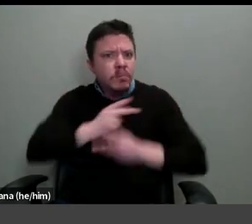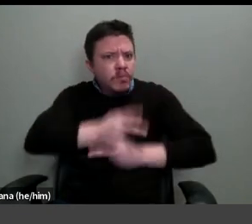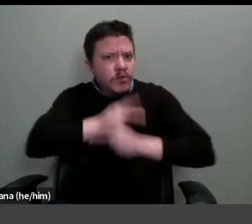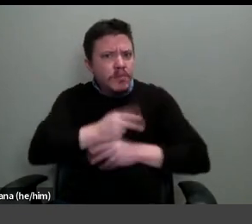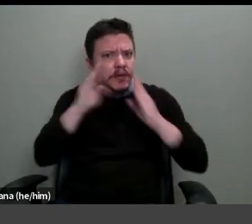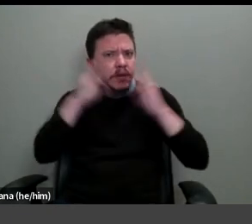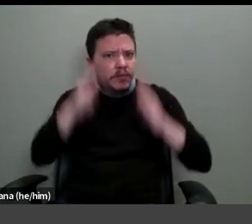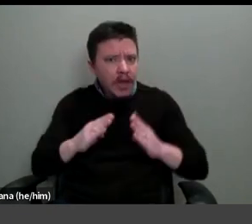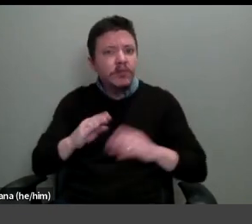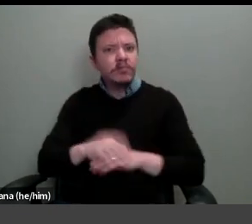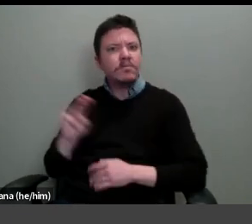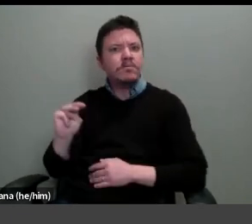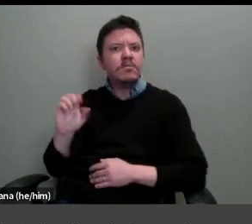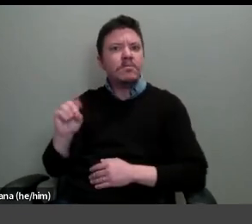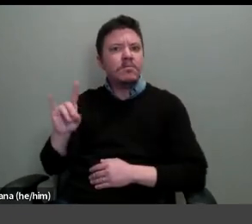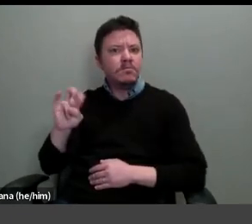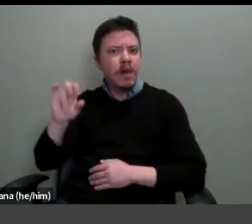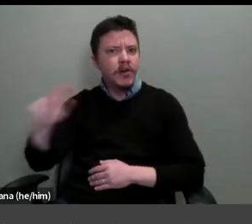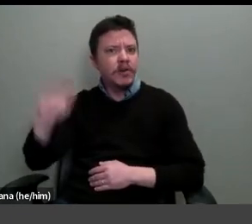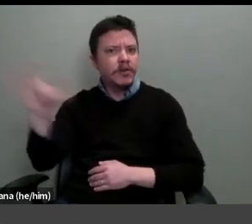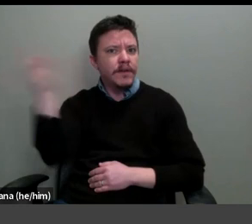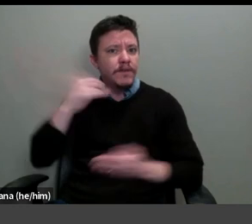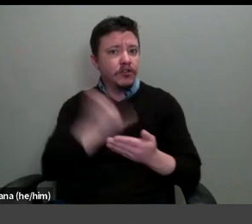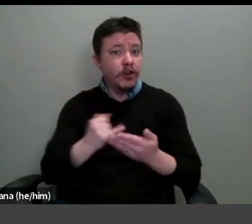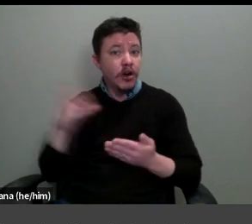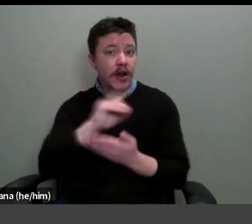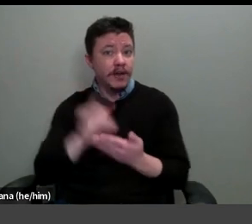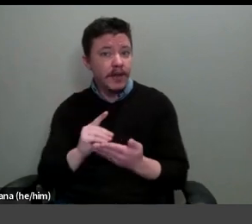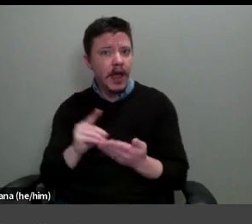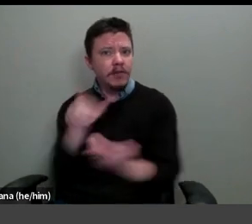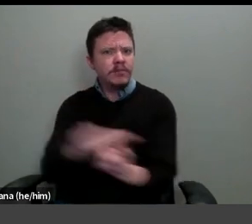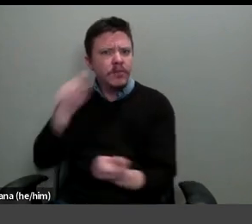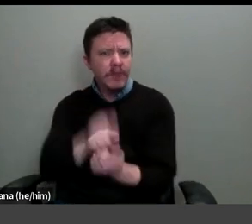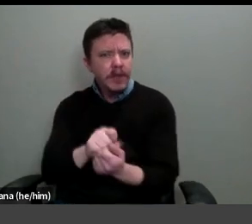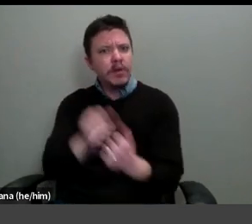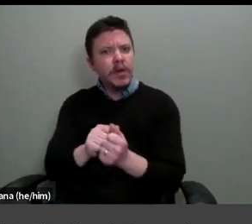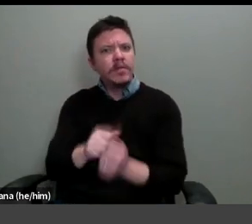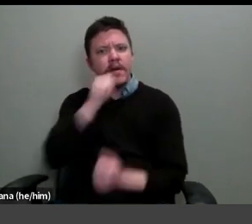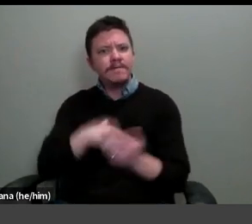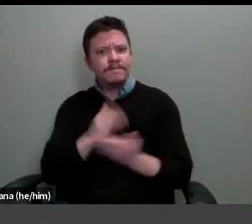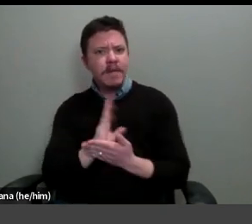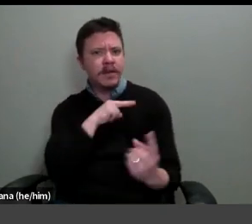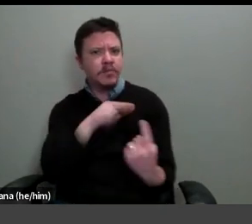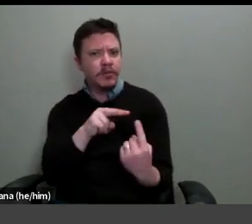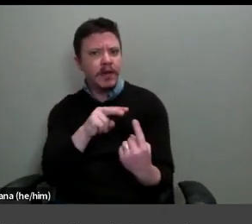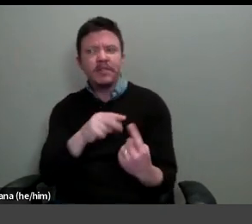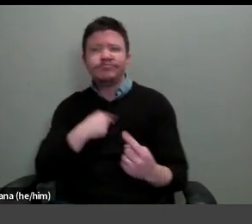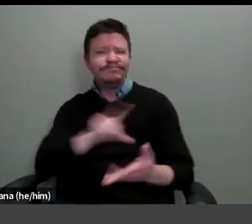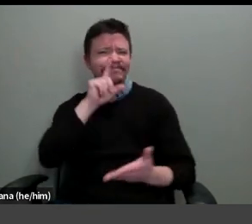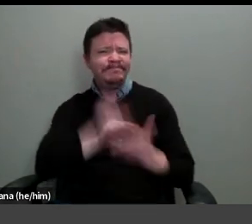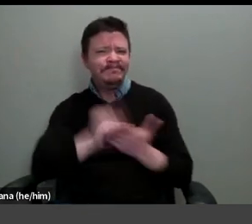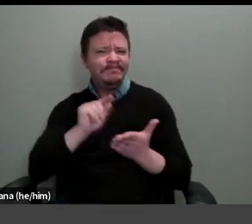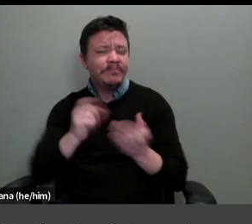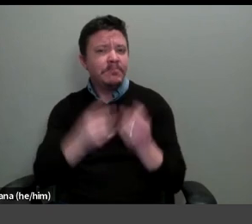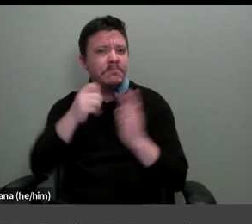art, visual culture, and design, particularly with a feminist perspective, and has published many articles in